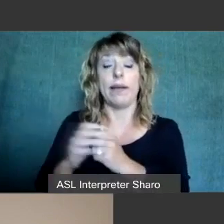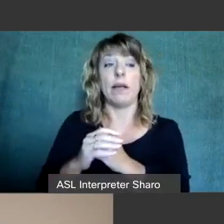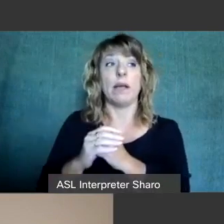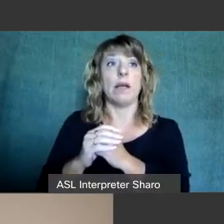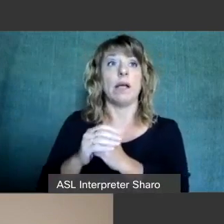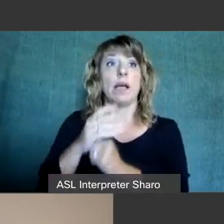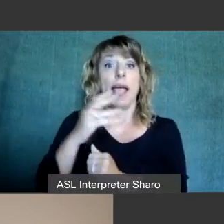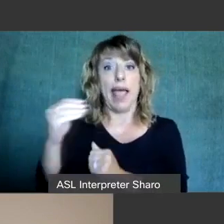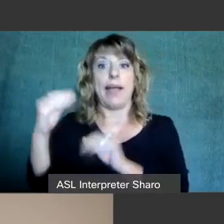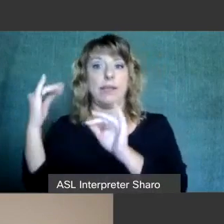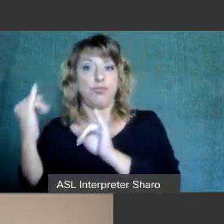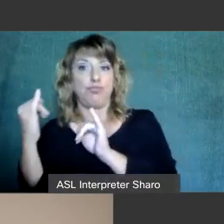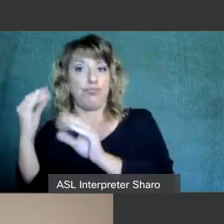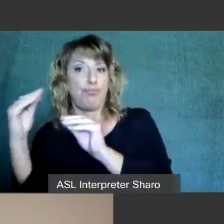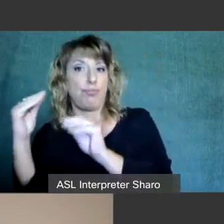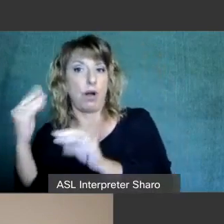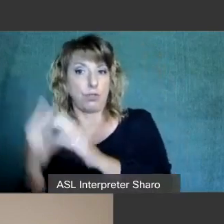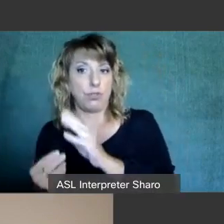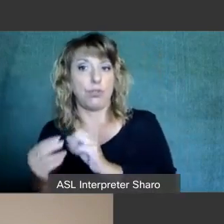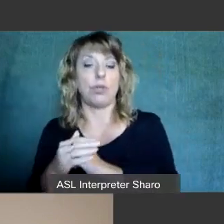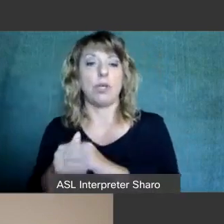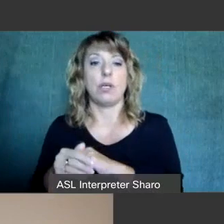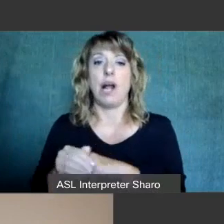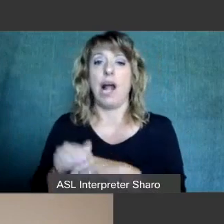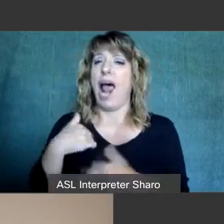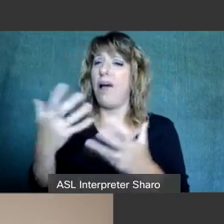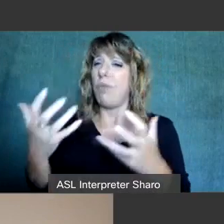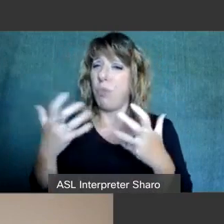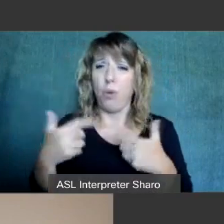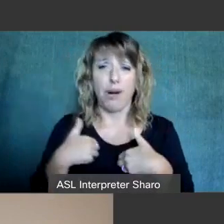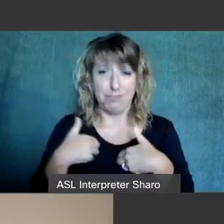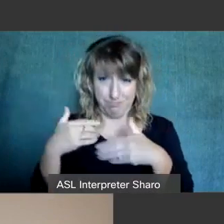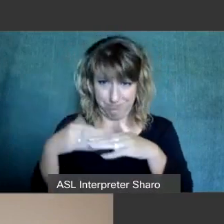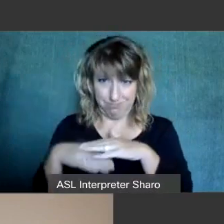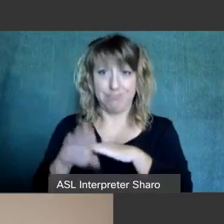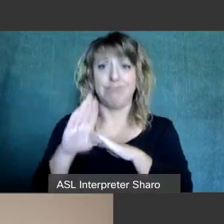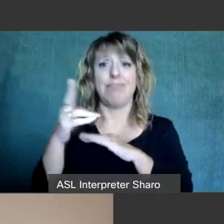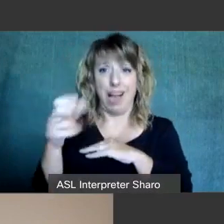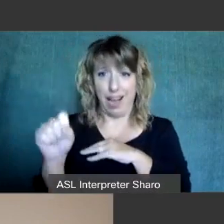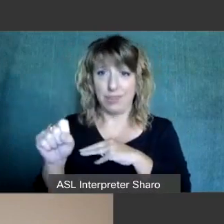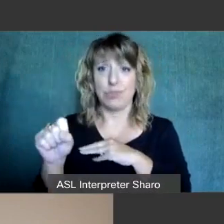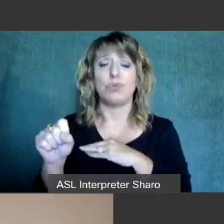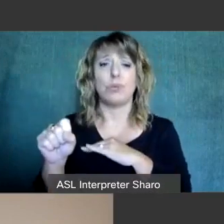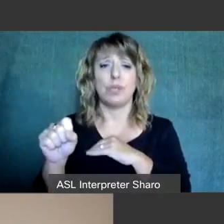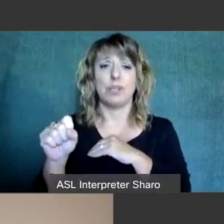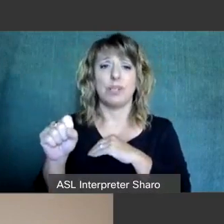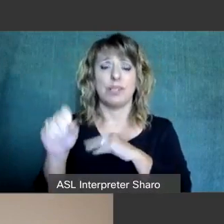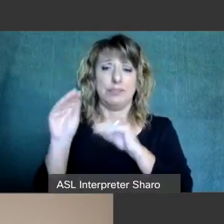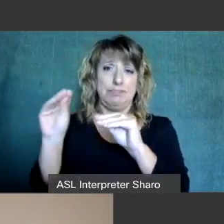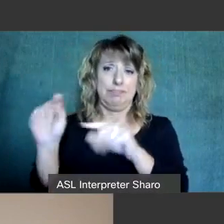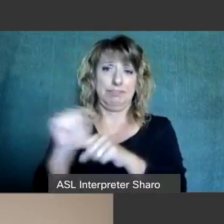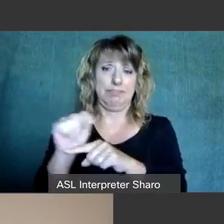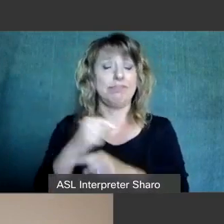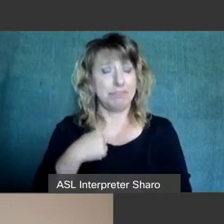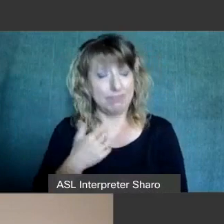instructors i would like nothing more than to come into high schools and provide this training